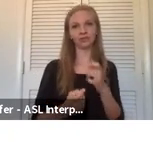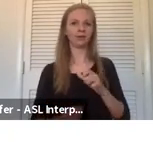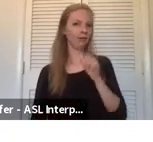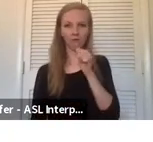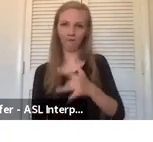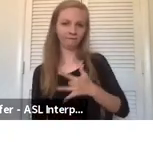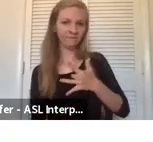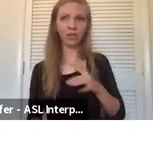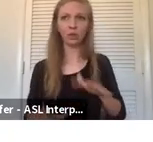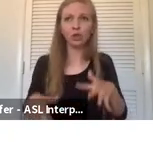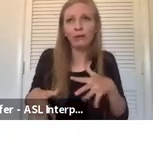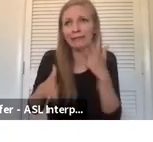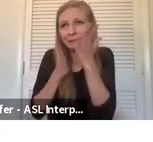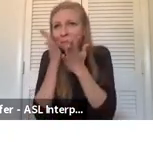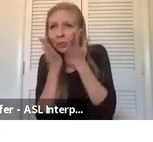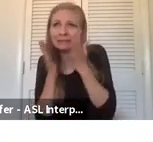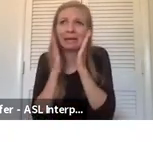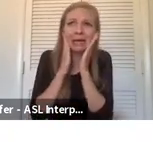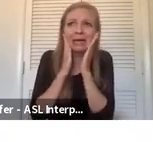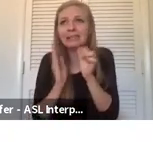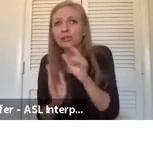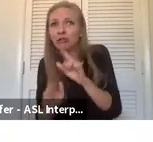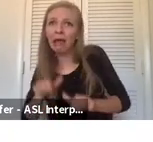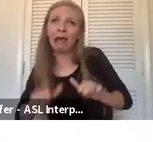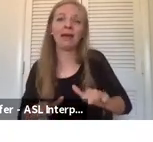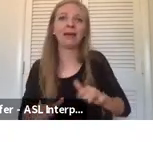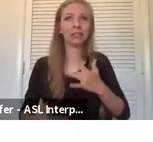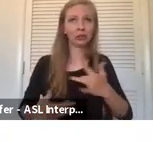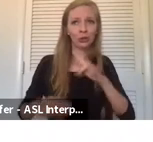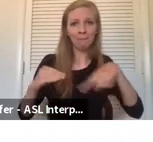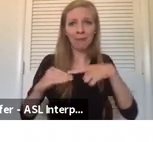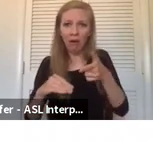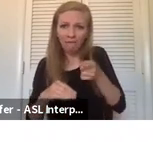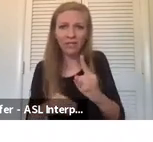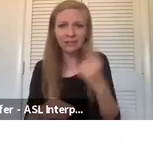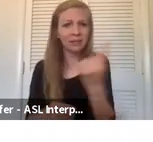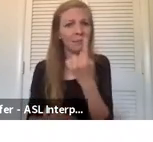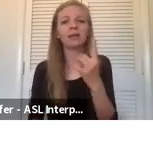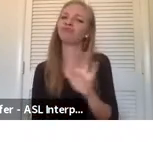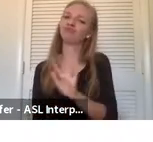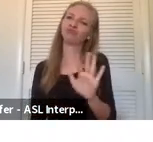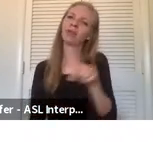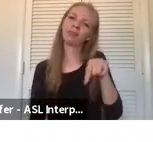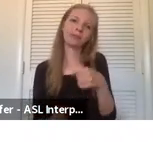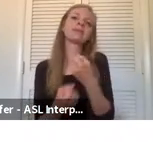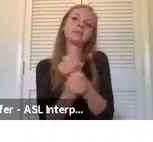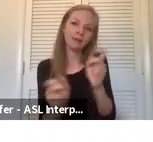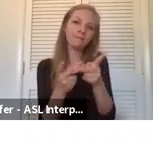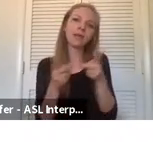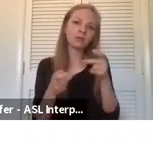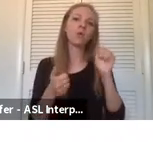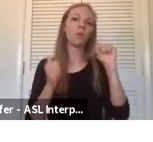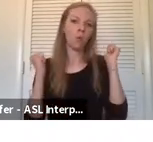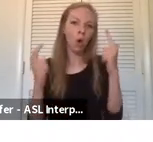nervous or embarrassed or, or, you know, concerned about hurting somebody's feelings. This is a place for all of us to learn